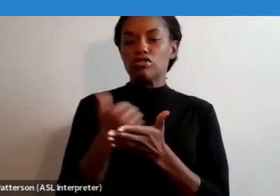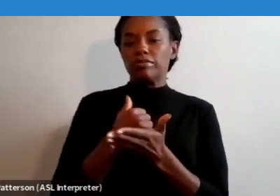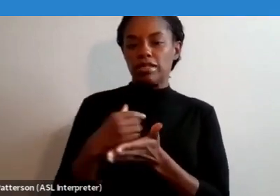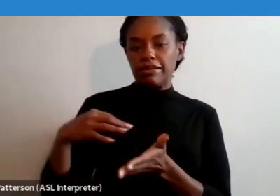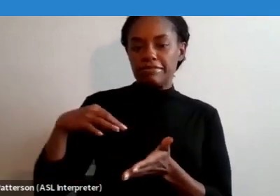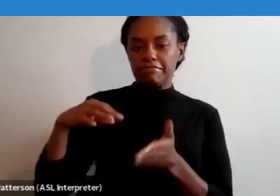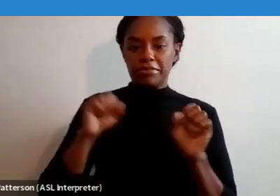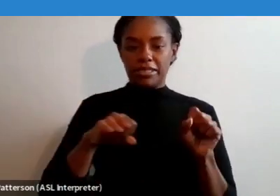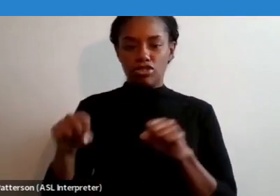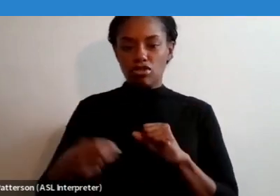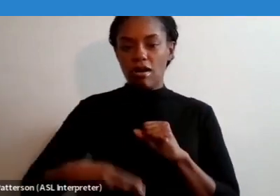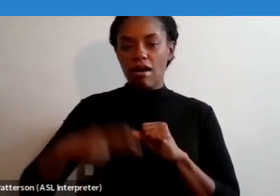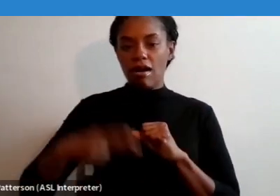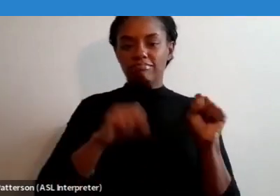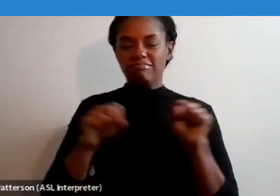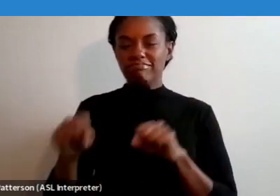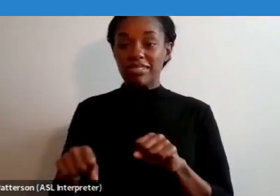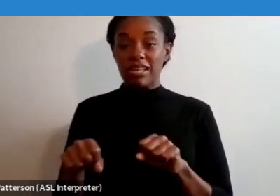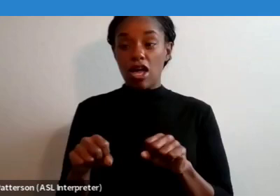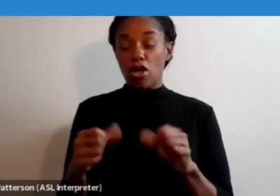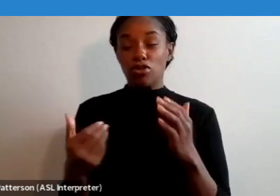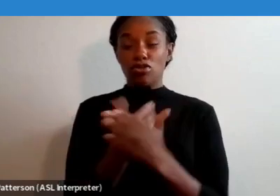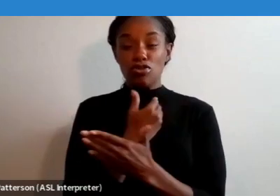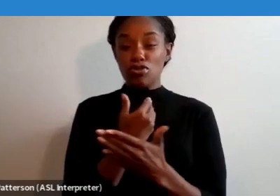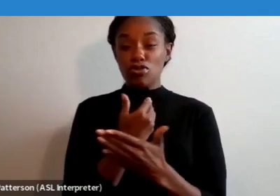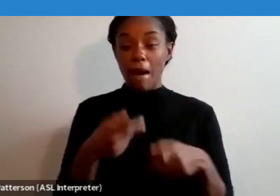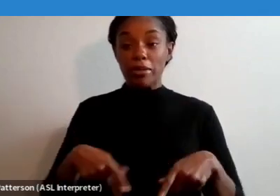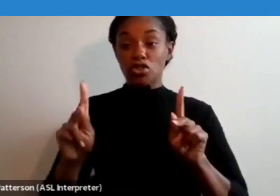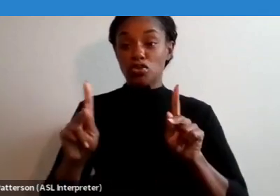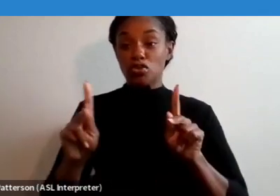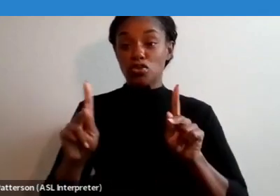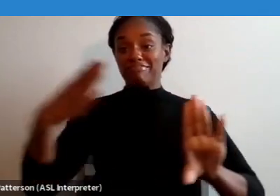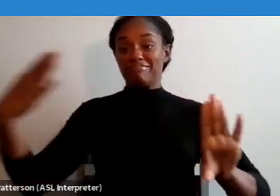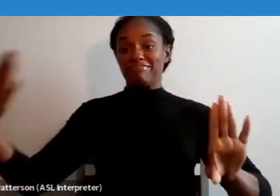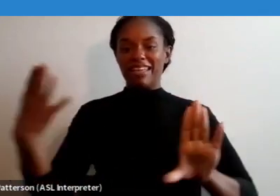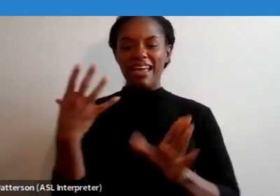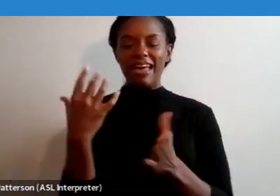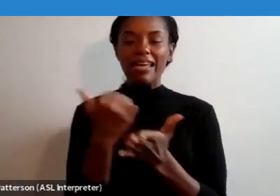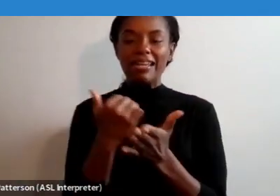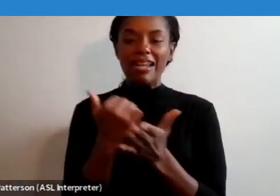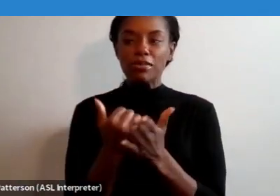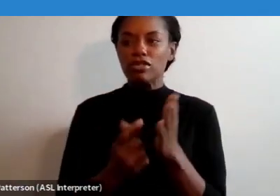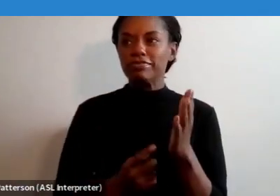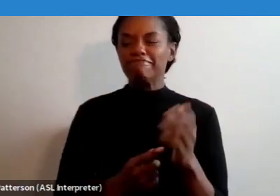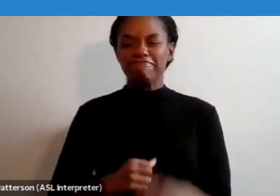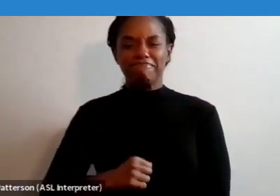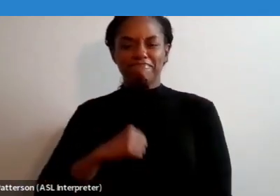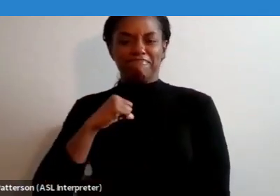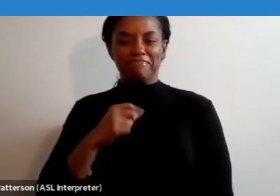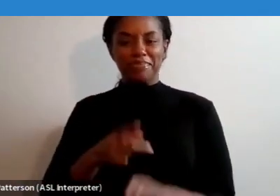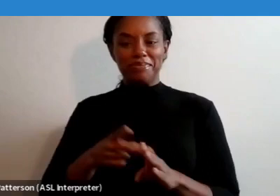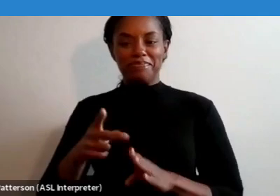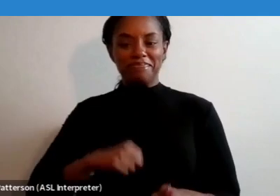It opens doors to exciting new opportunities, and it instills in us a true professional pride, which is really a